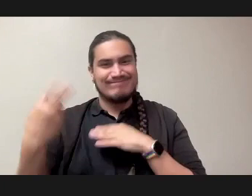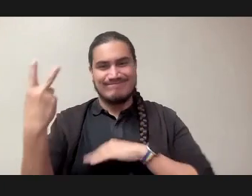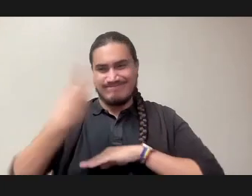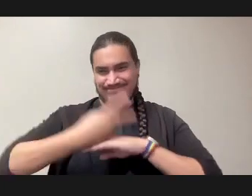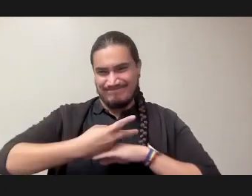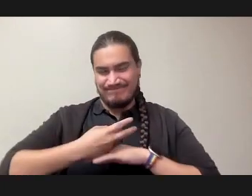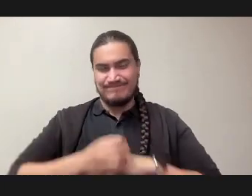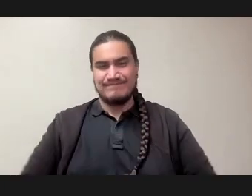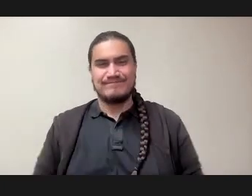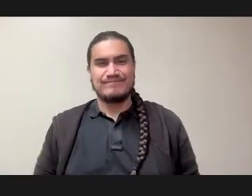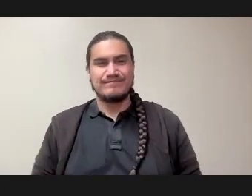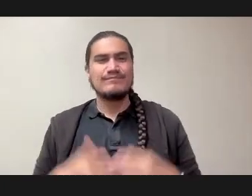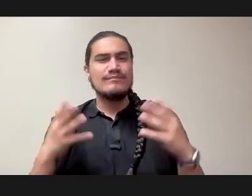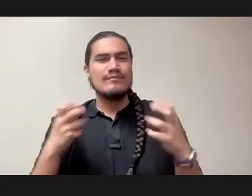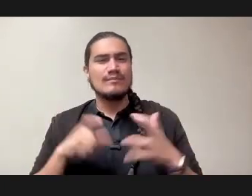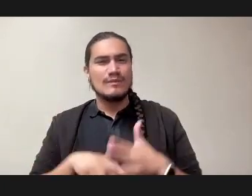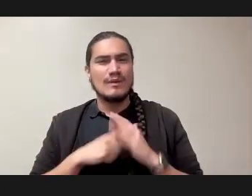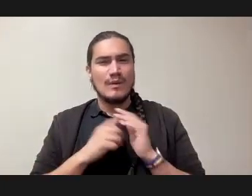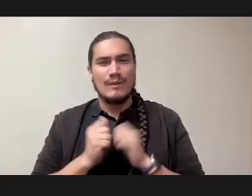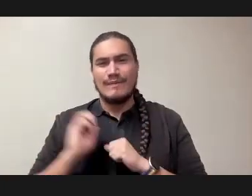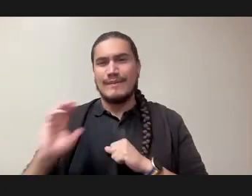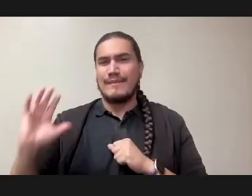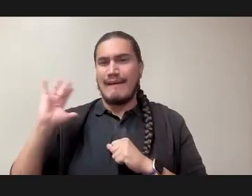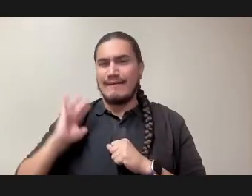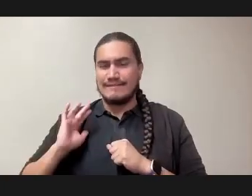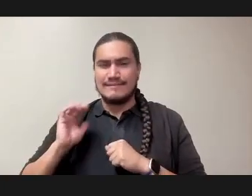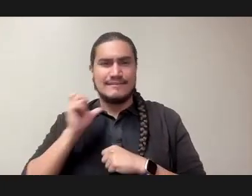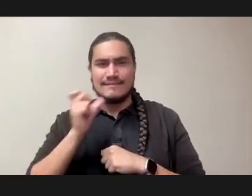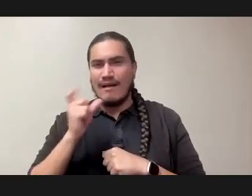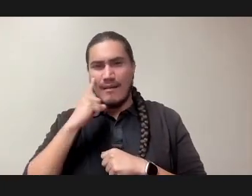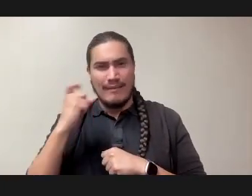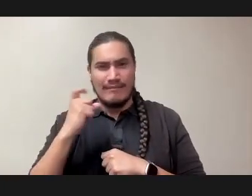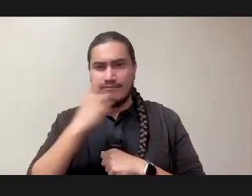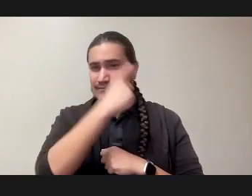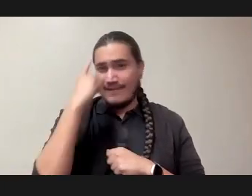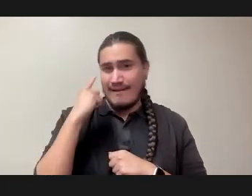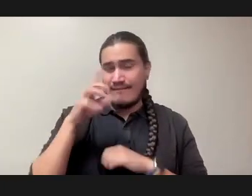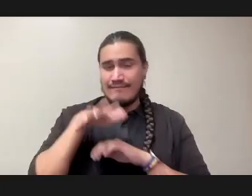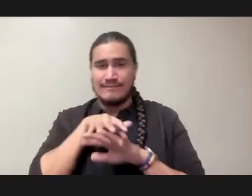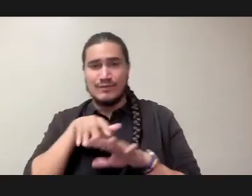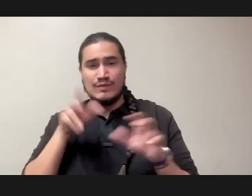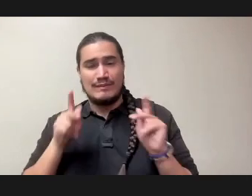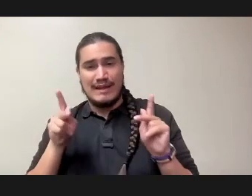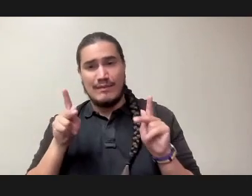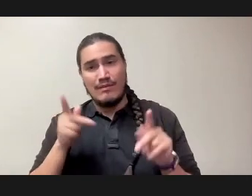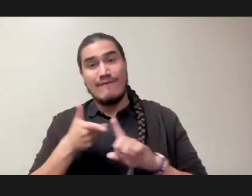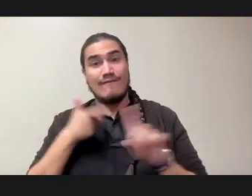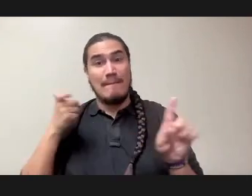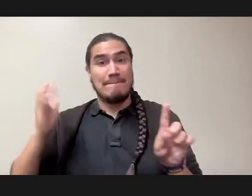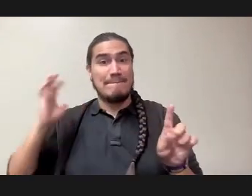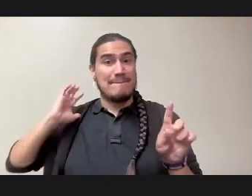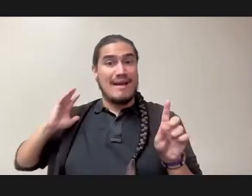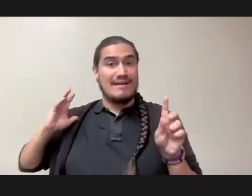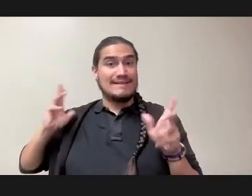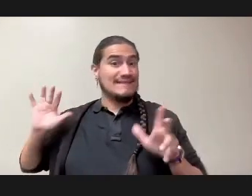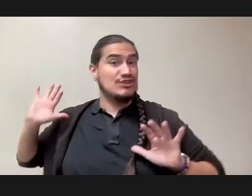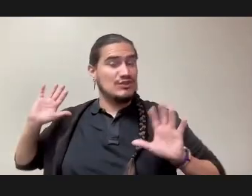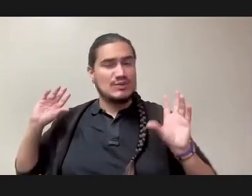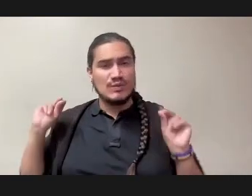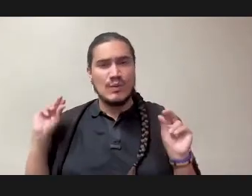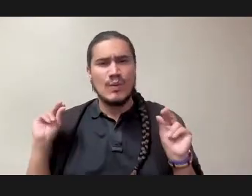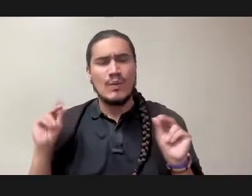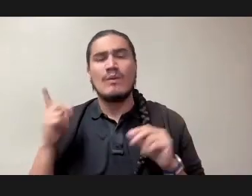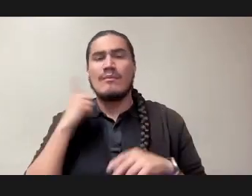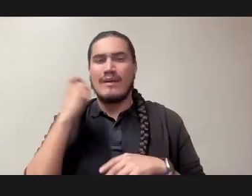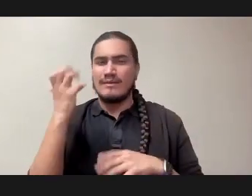with the past, not because black and indigenous people are of the past, but because in order to know where we are